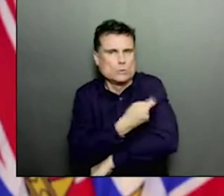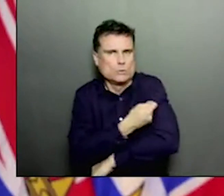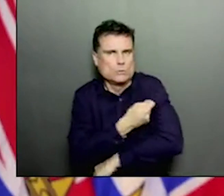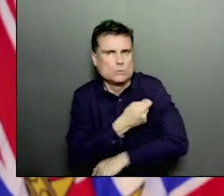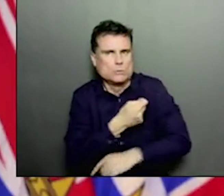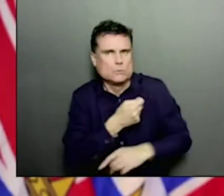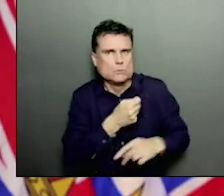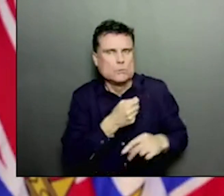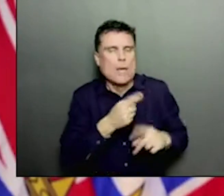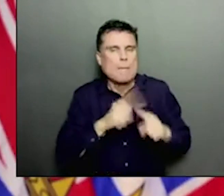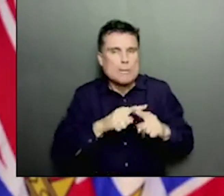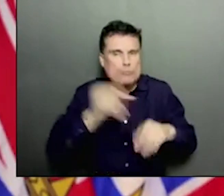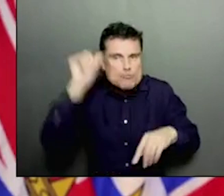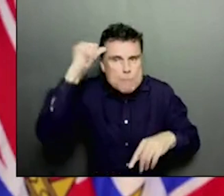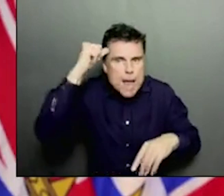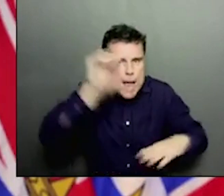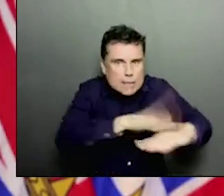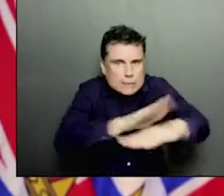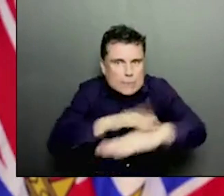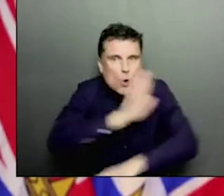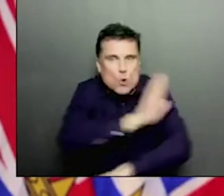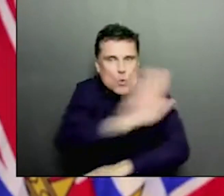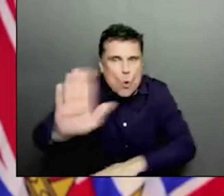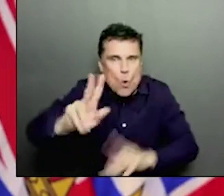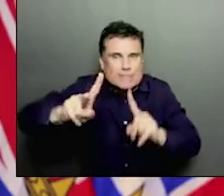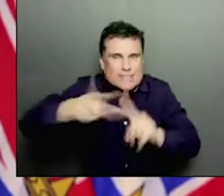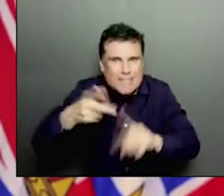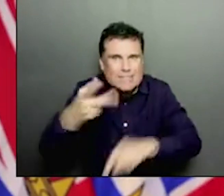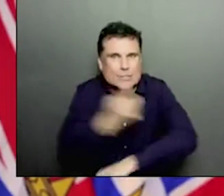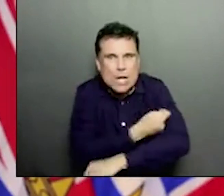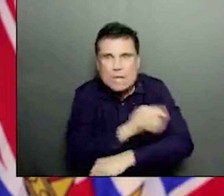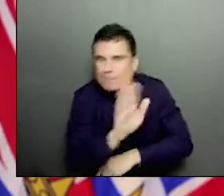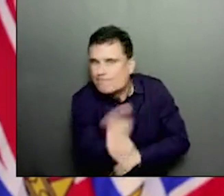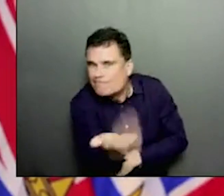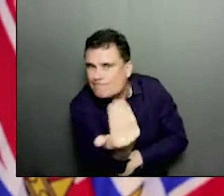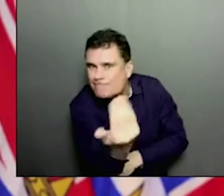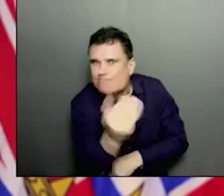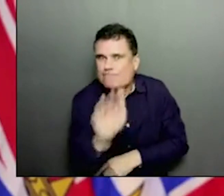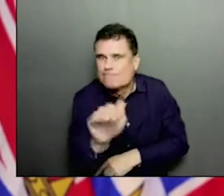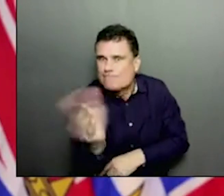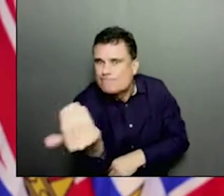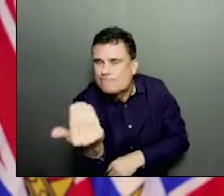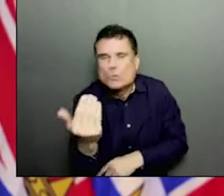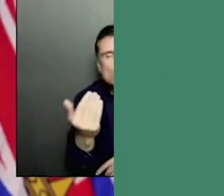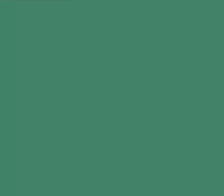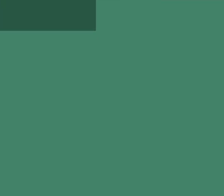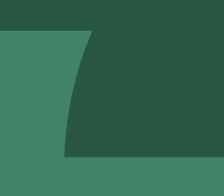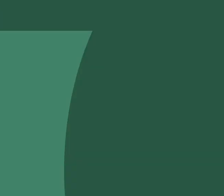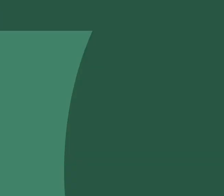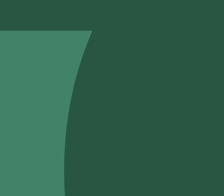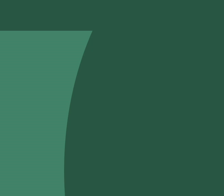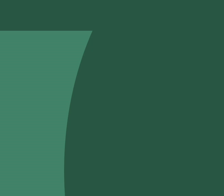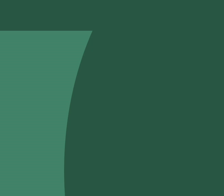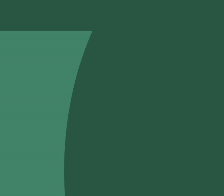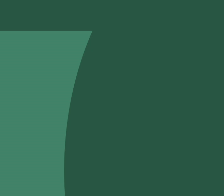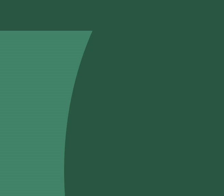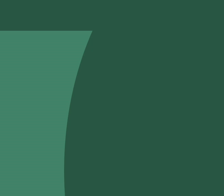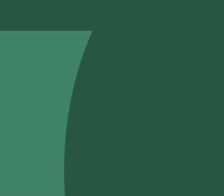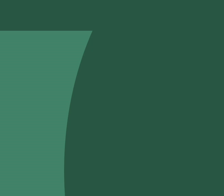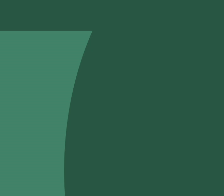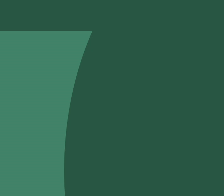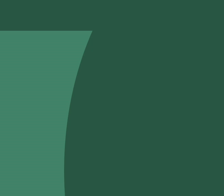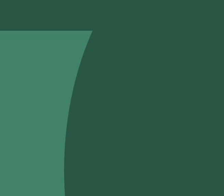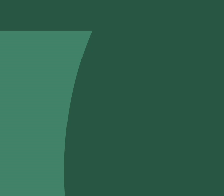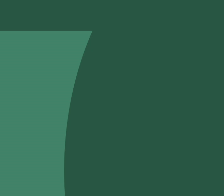anybody. But right now, in some ways, it's good that we're starting slow because we're getting all of those processes worked out. going